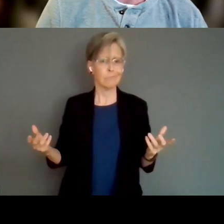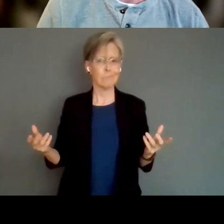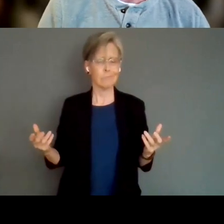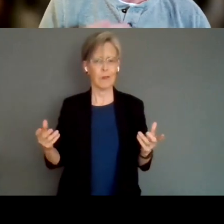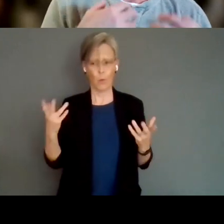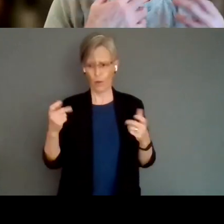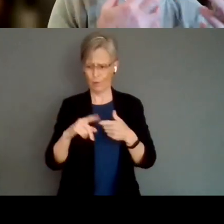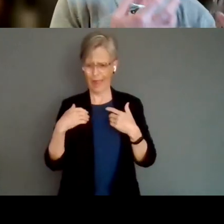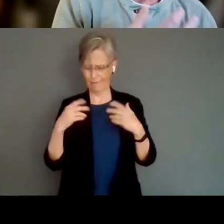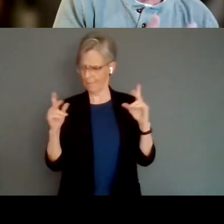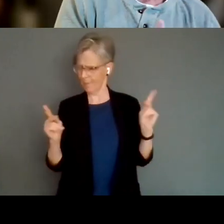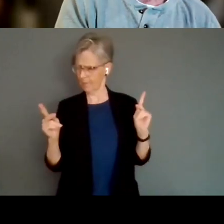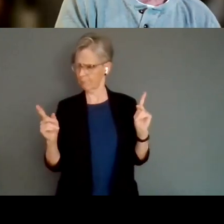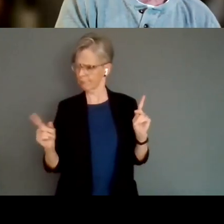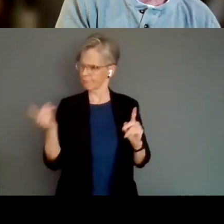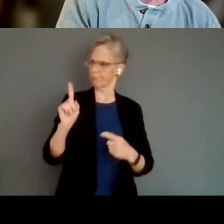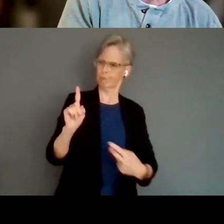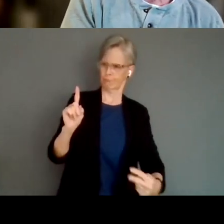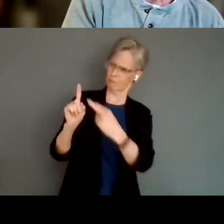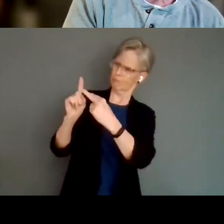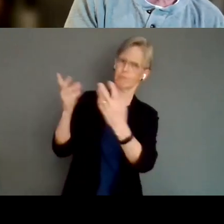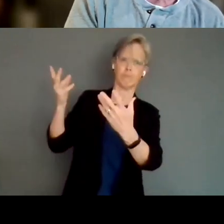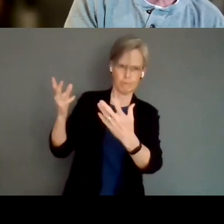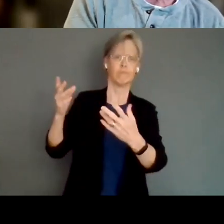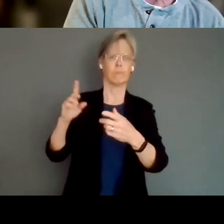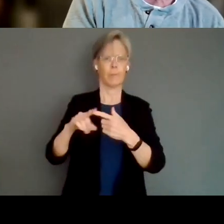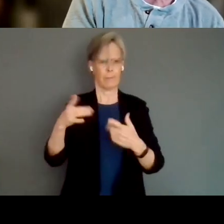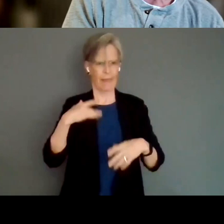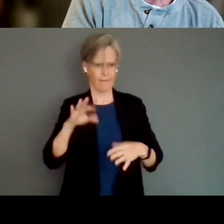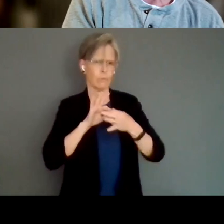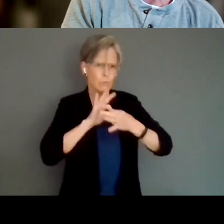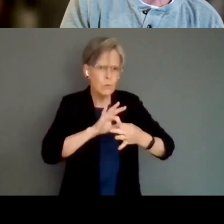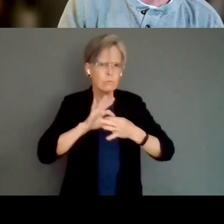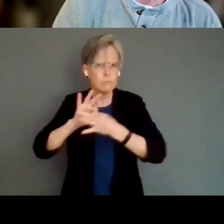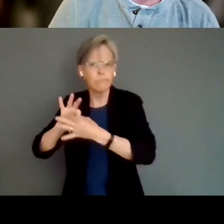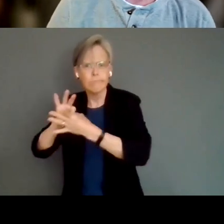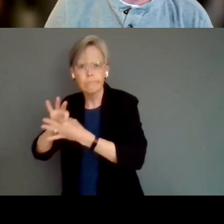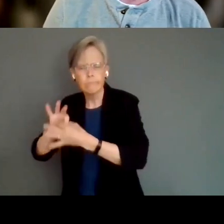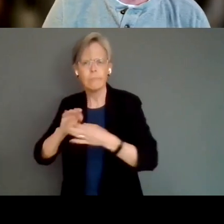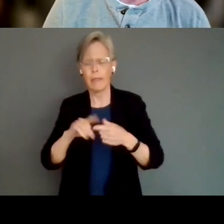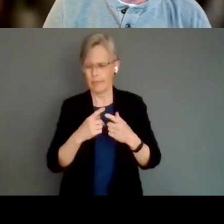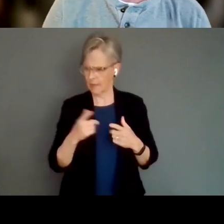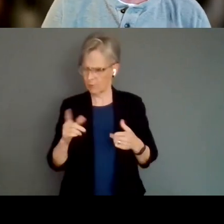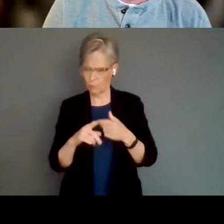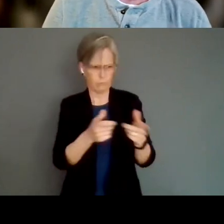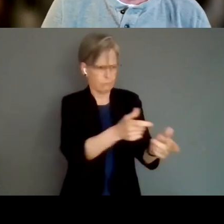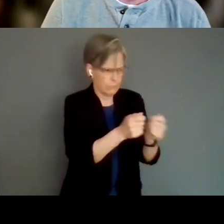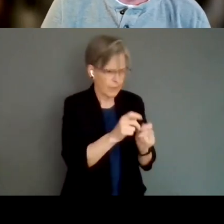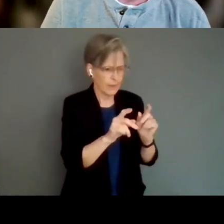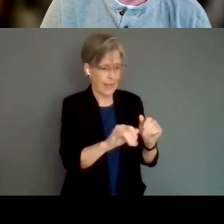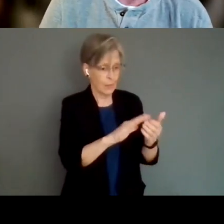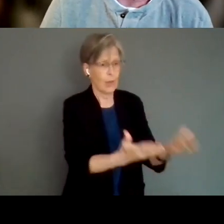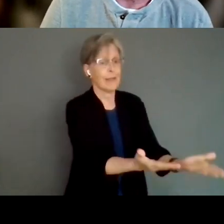ambassadors. You want to have, uh, those relationships with those certain communities to be able to draw them in. Uh,